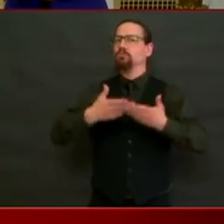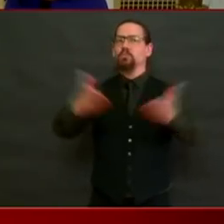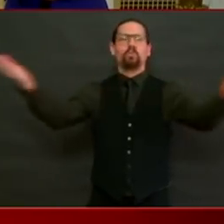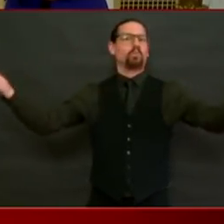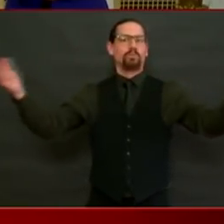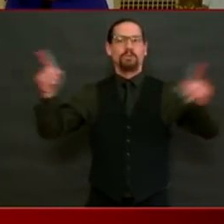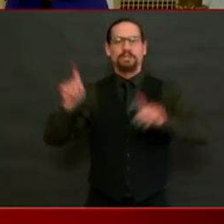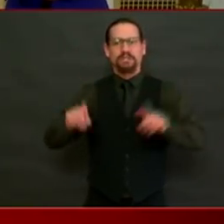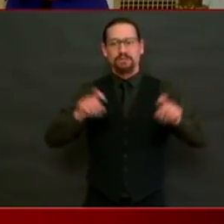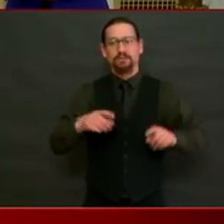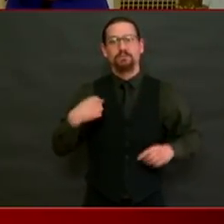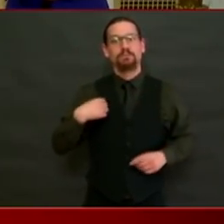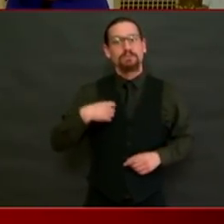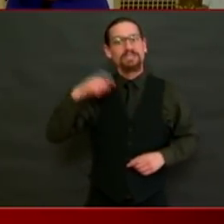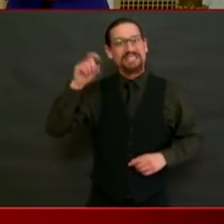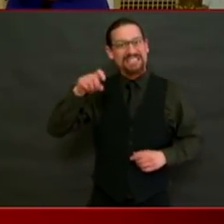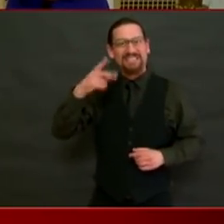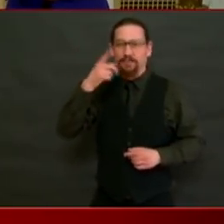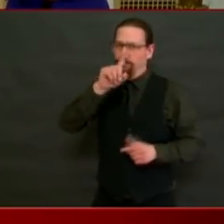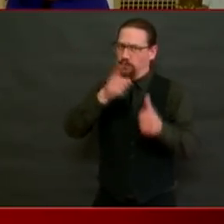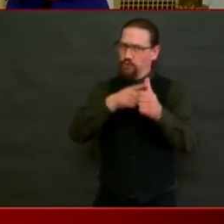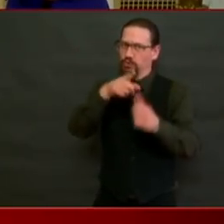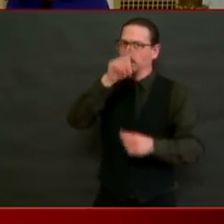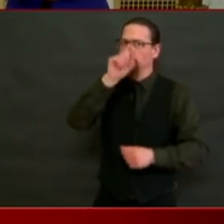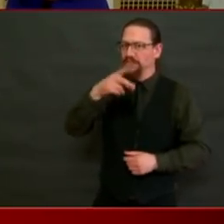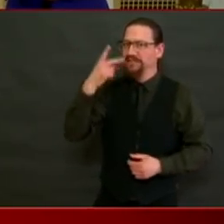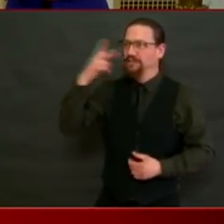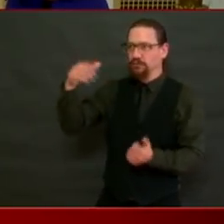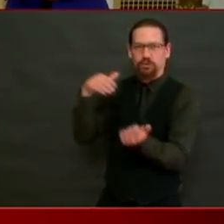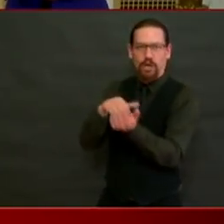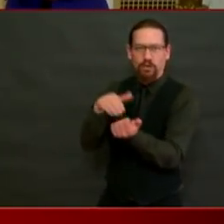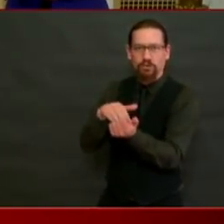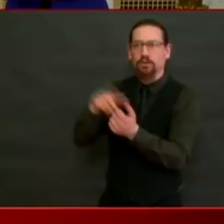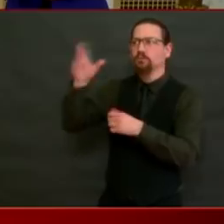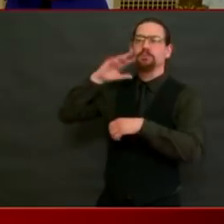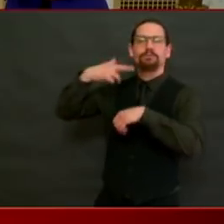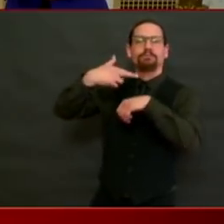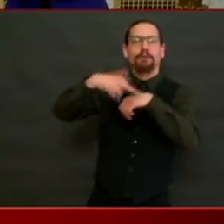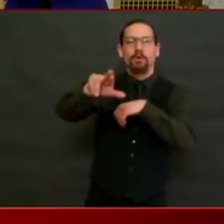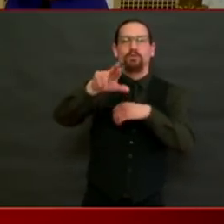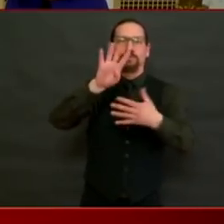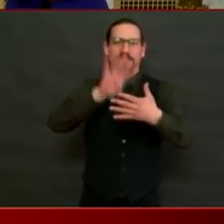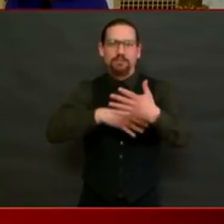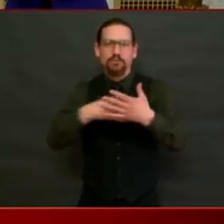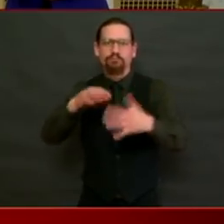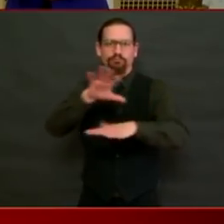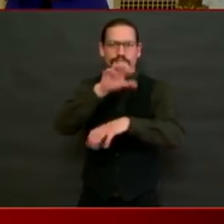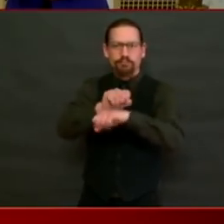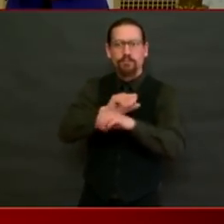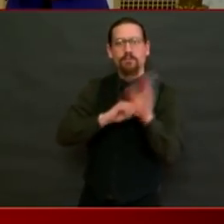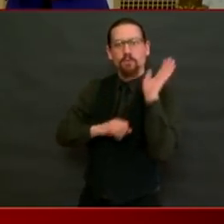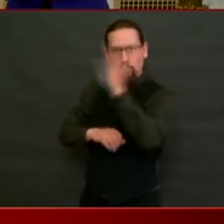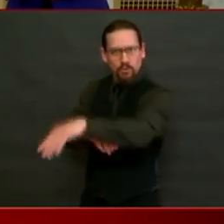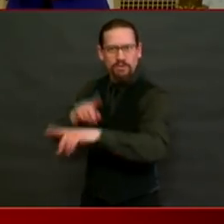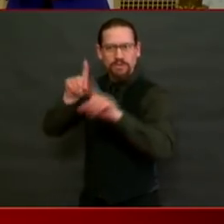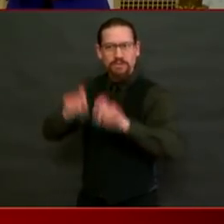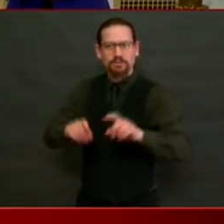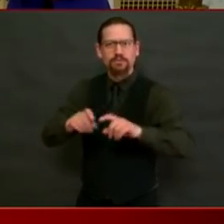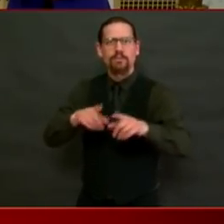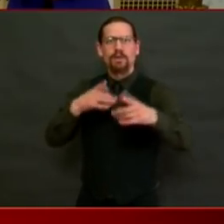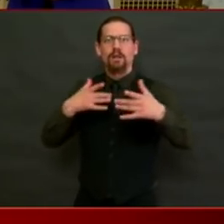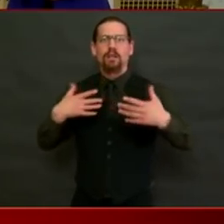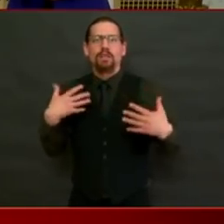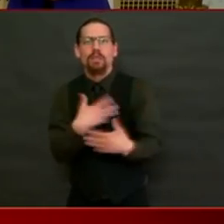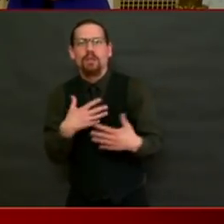from the primary care providers and we need folks not to be shy about calling their doctor if they're sick and